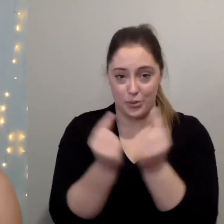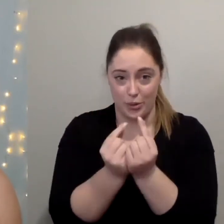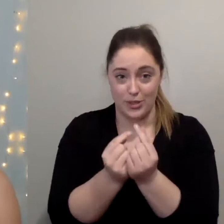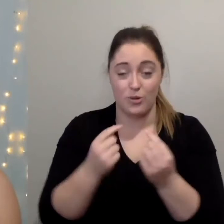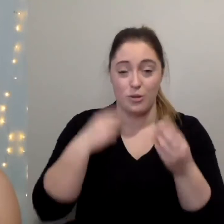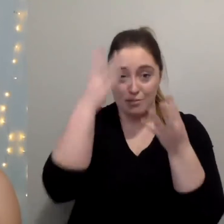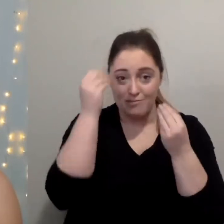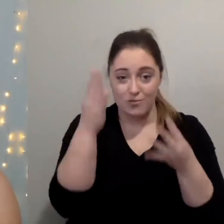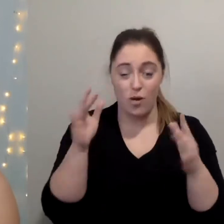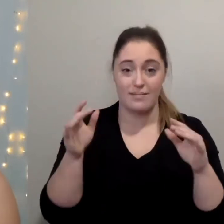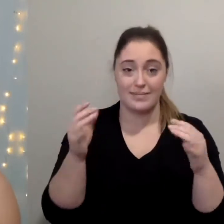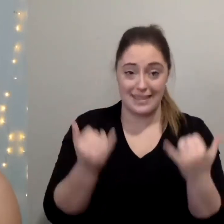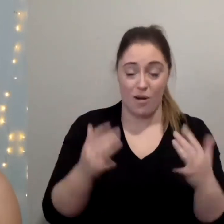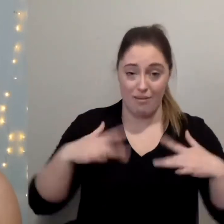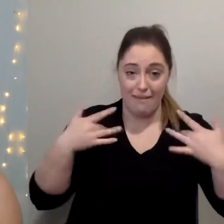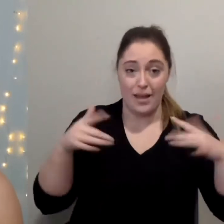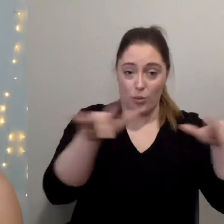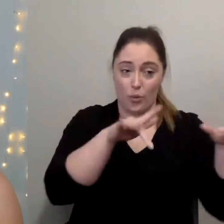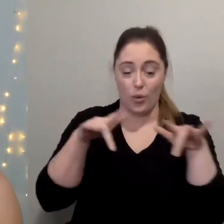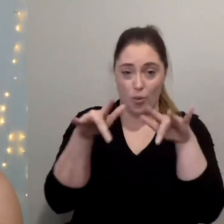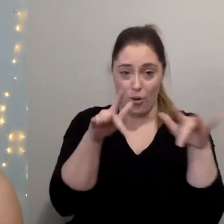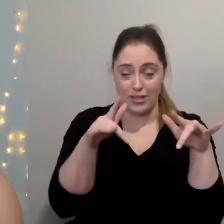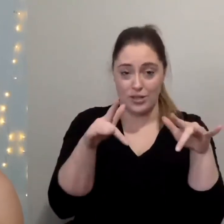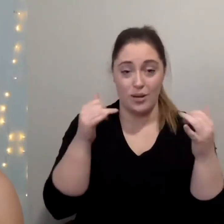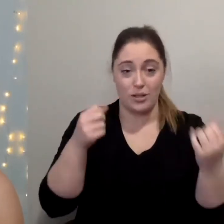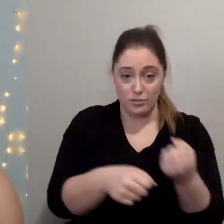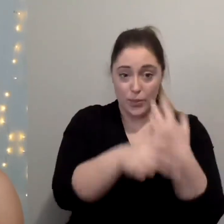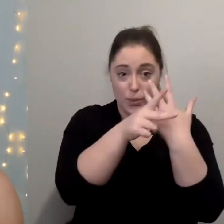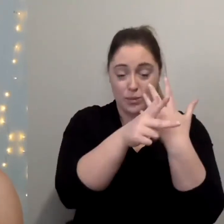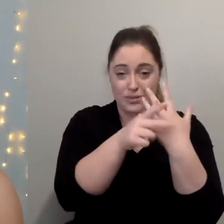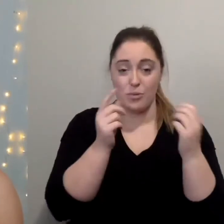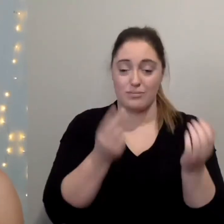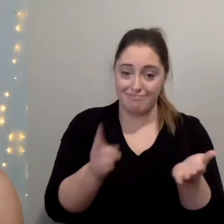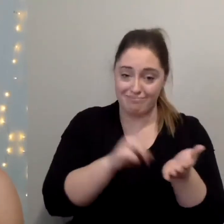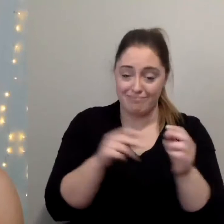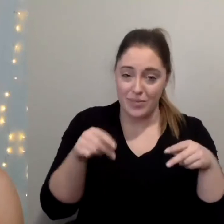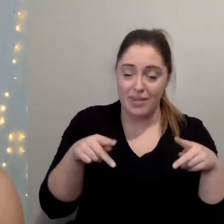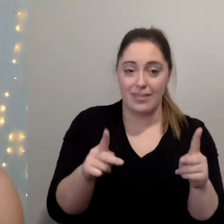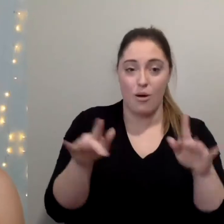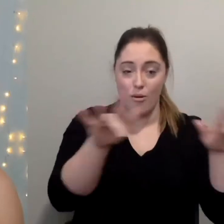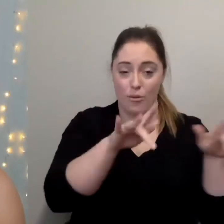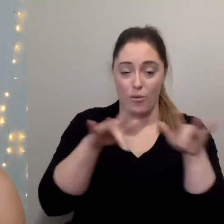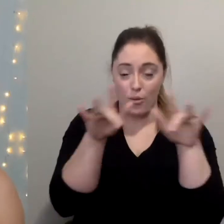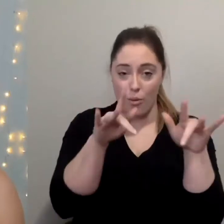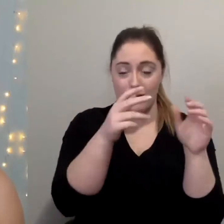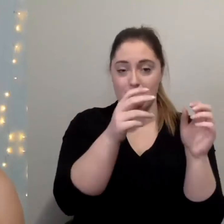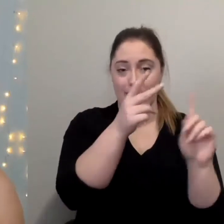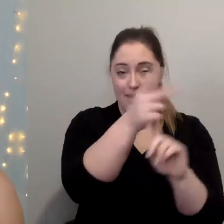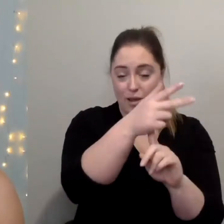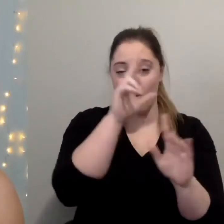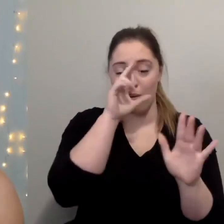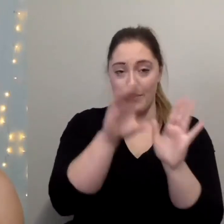so by attending the event you agree to have your picture in your chats or your the comments that are recorded in the chat